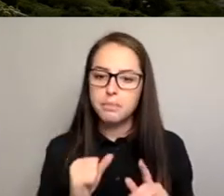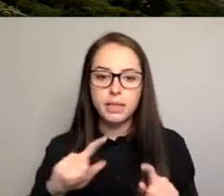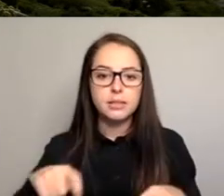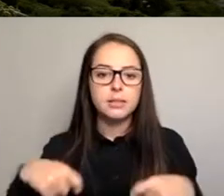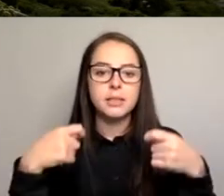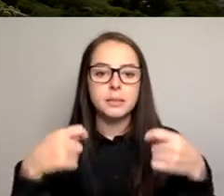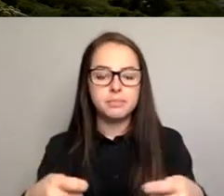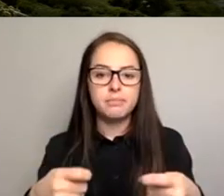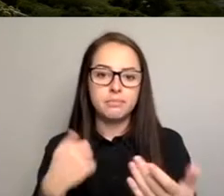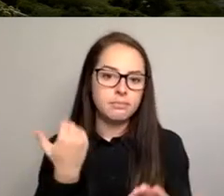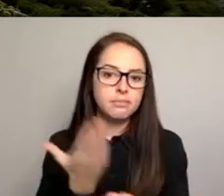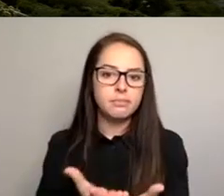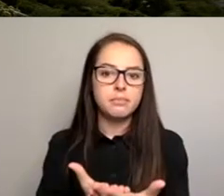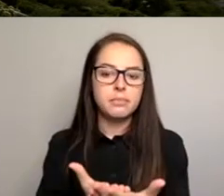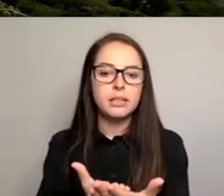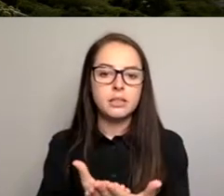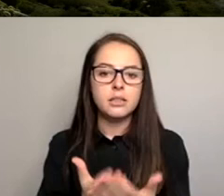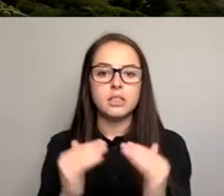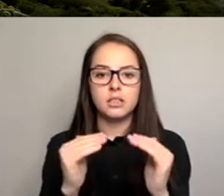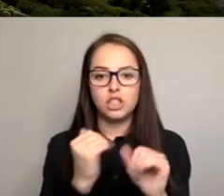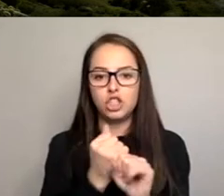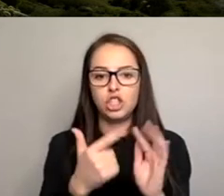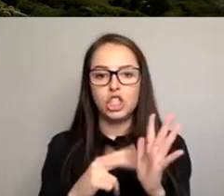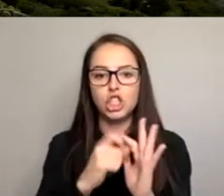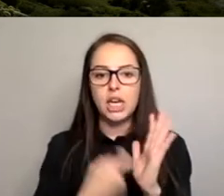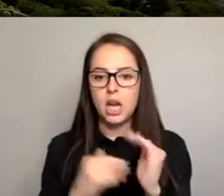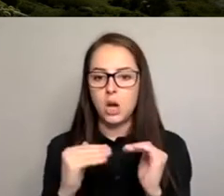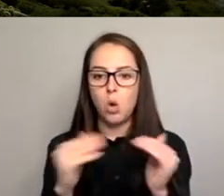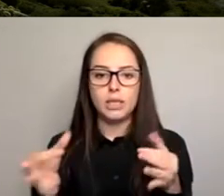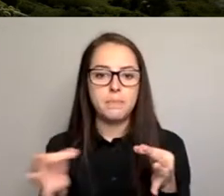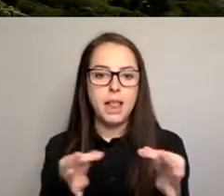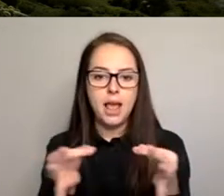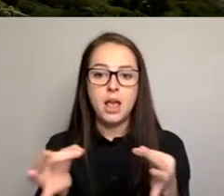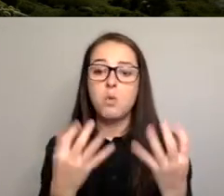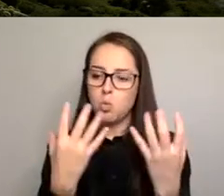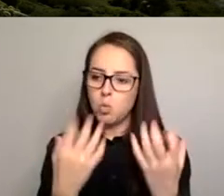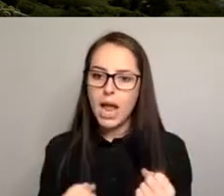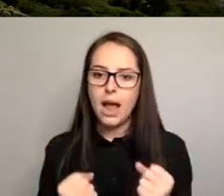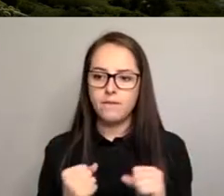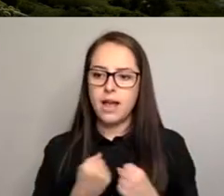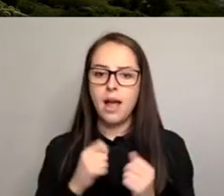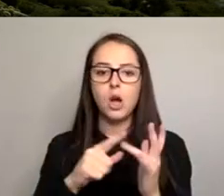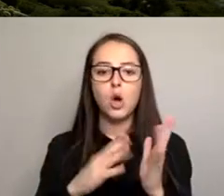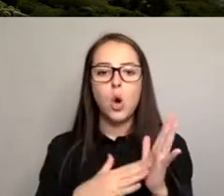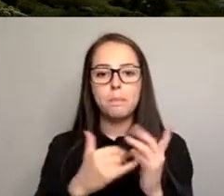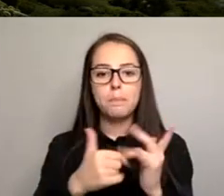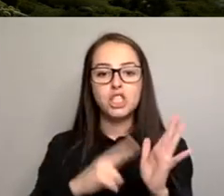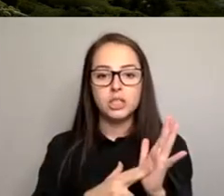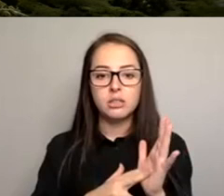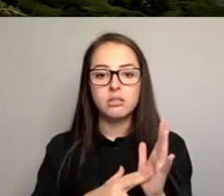plans. So that's for the whole of local government. So we have our commission for gender equality, and that's incredibly powerful.